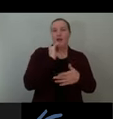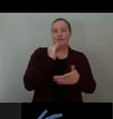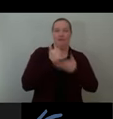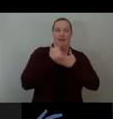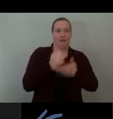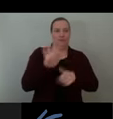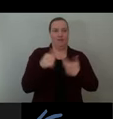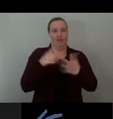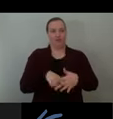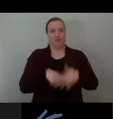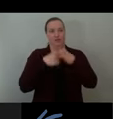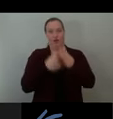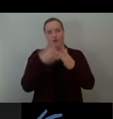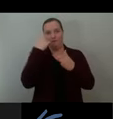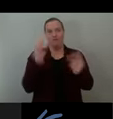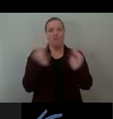Thank you very much.